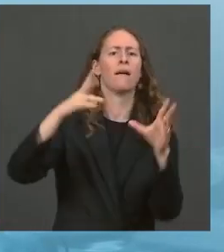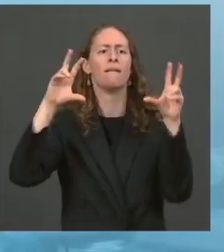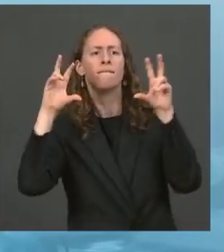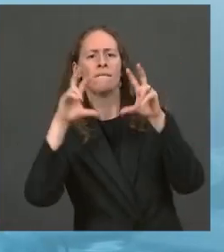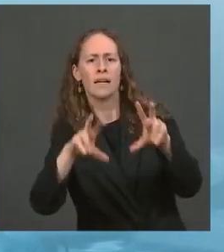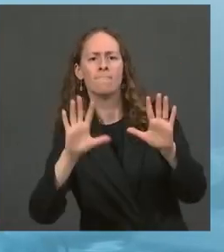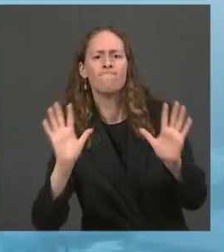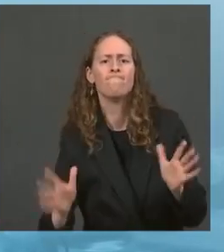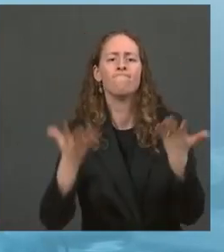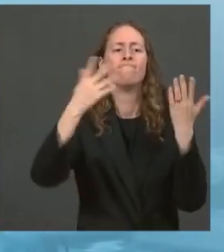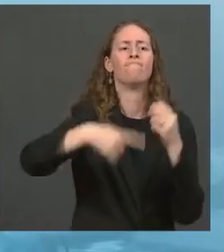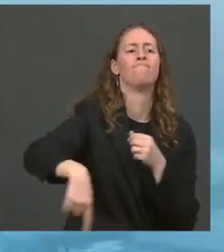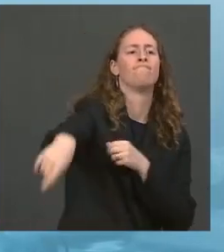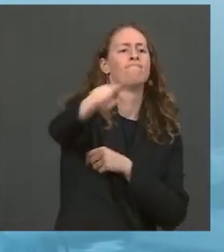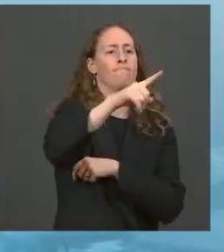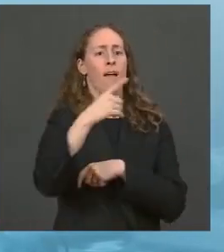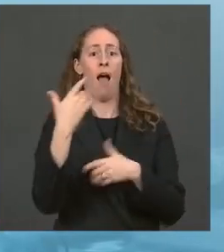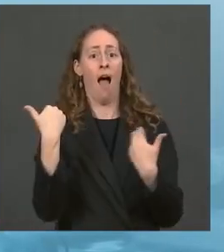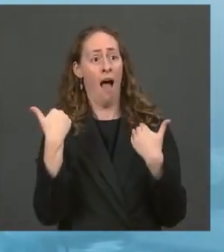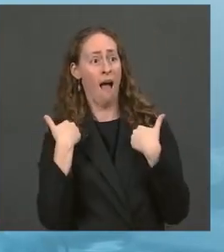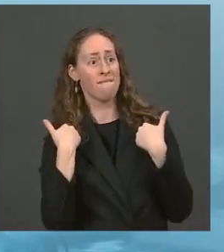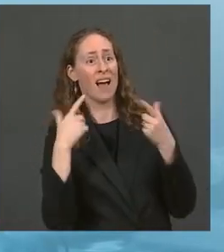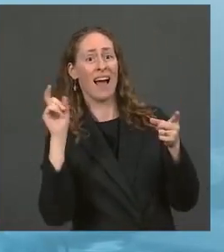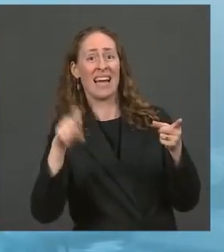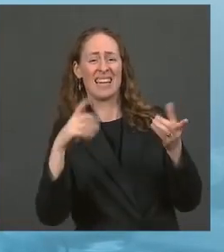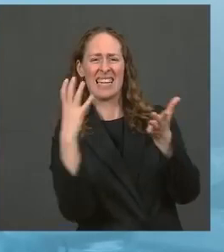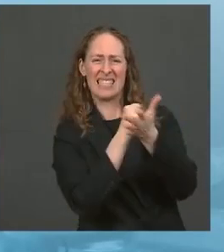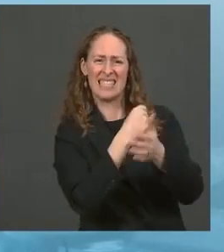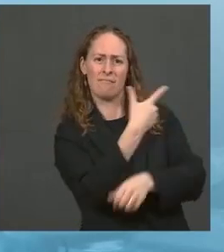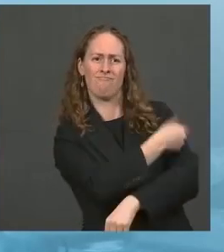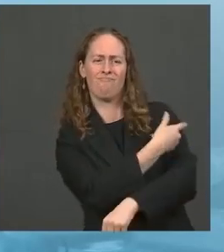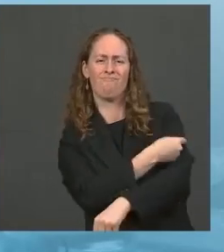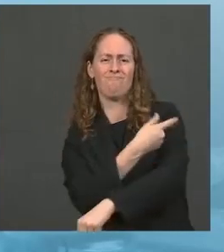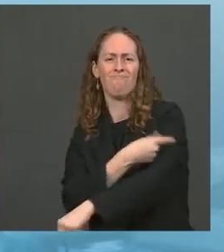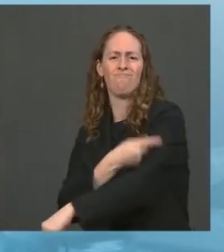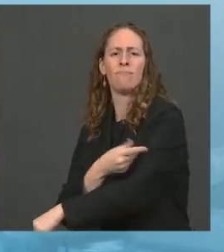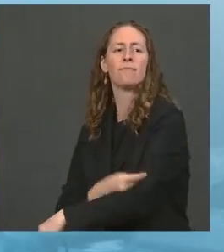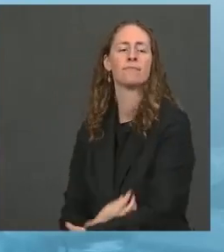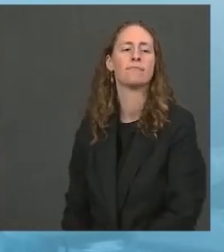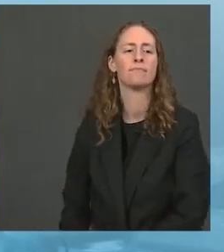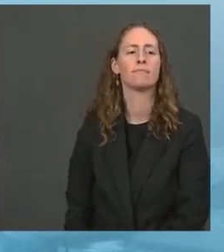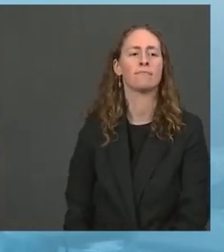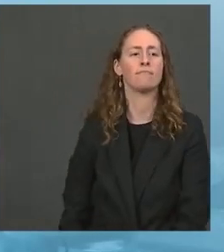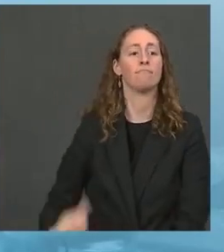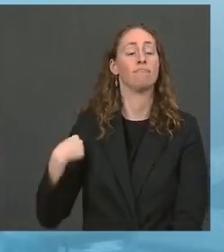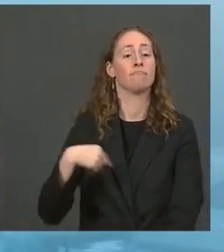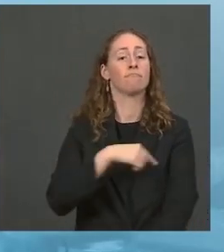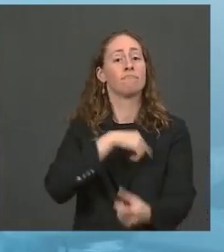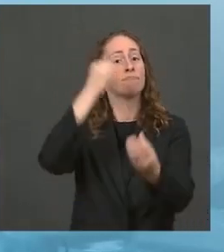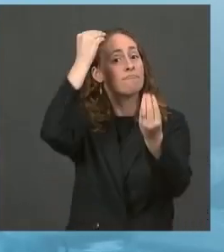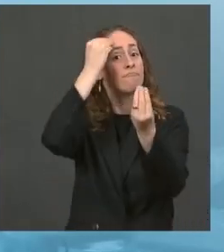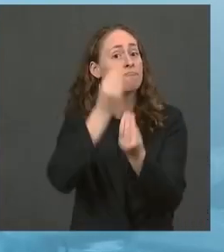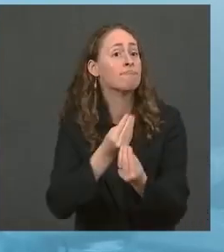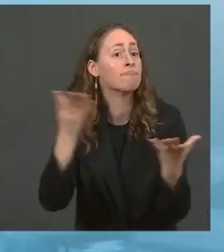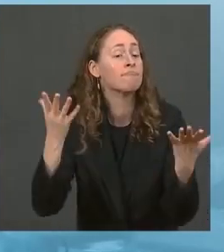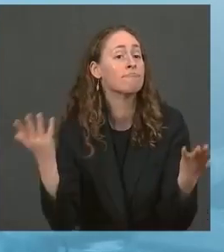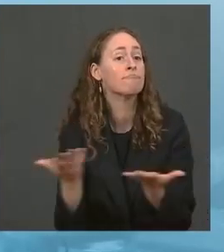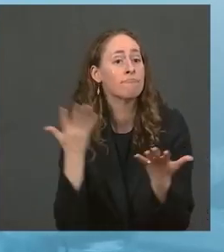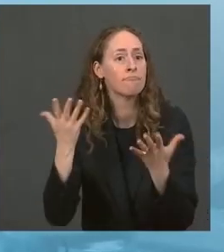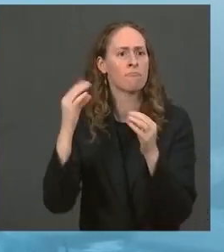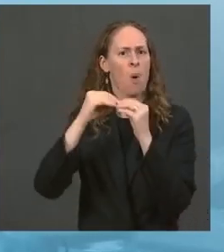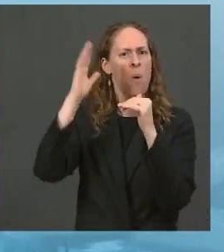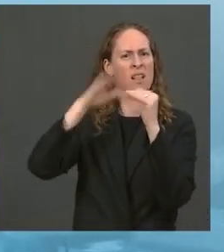shots in arms. Today, the United States is also announcing that we're providing an additional $370 million